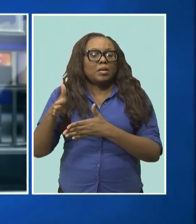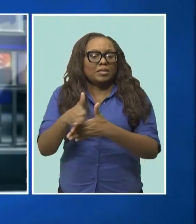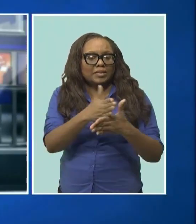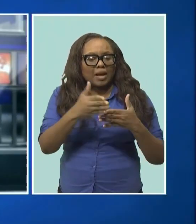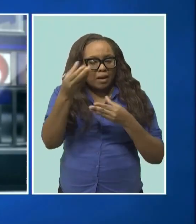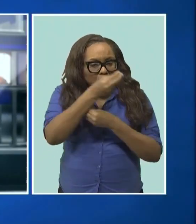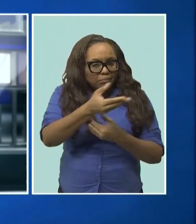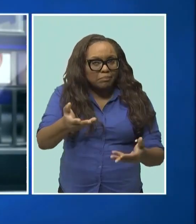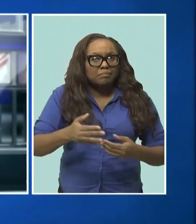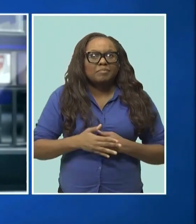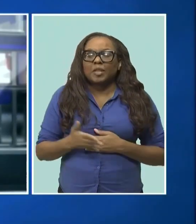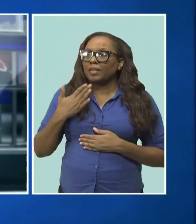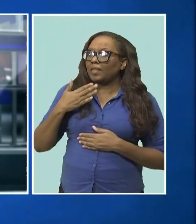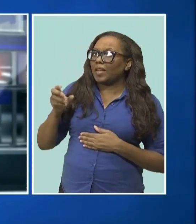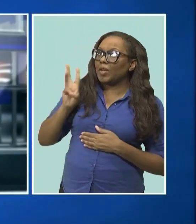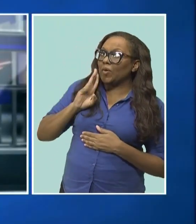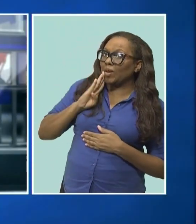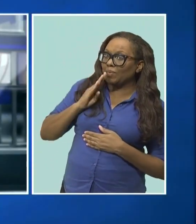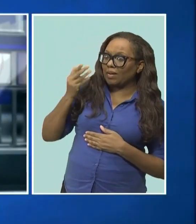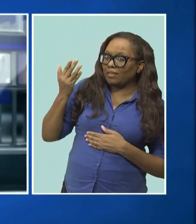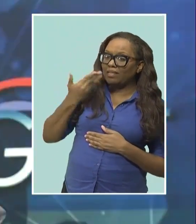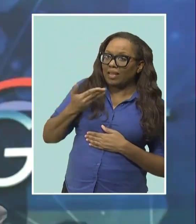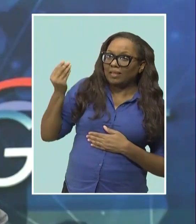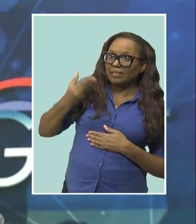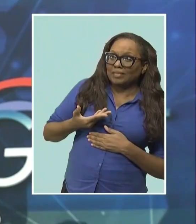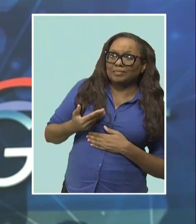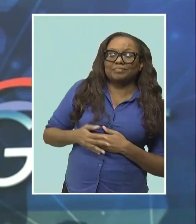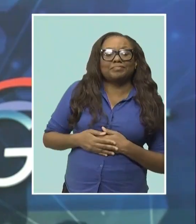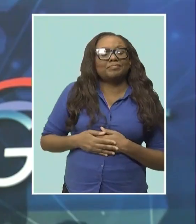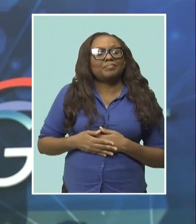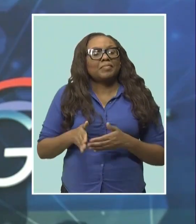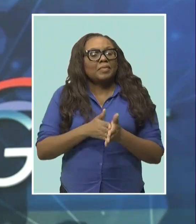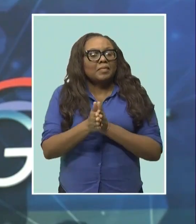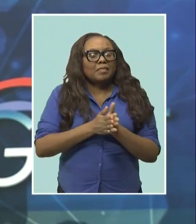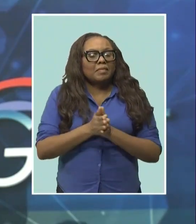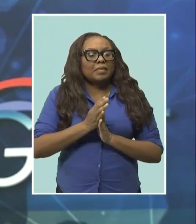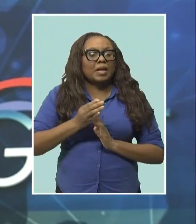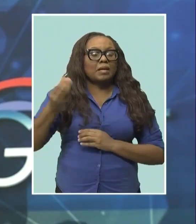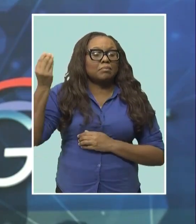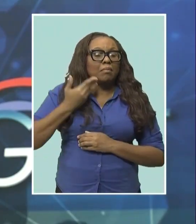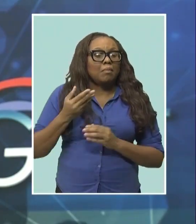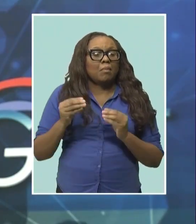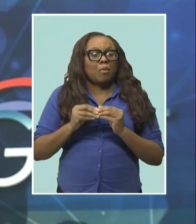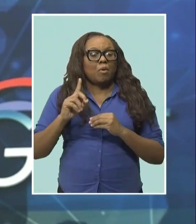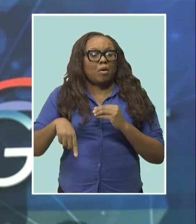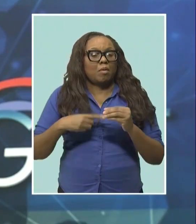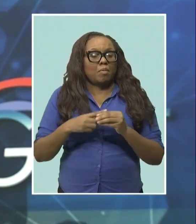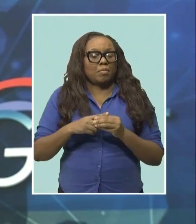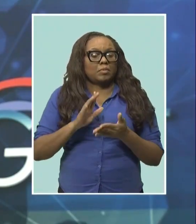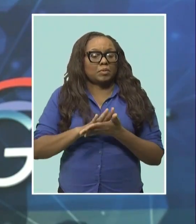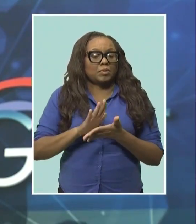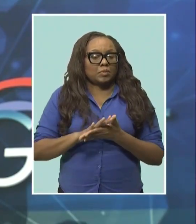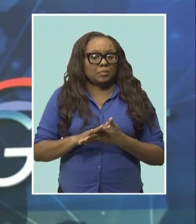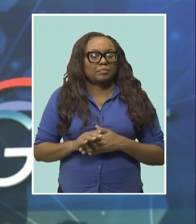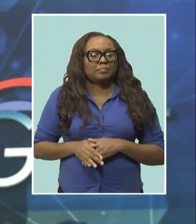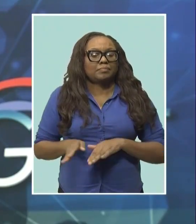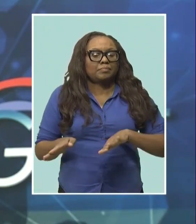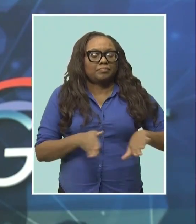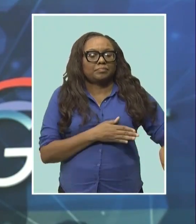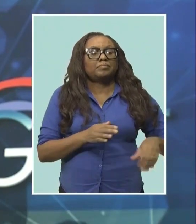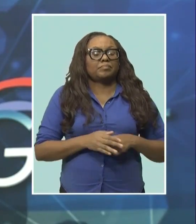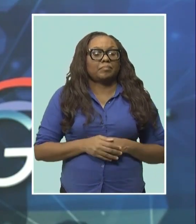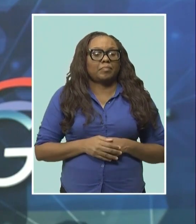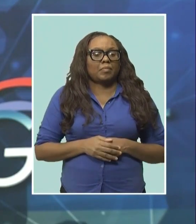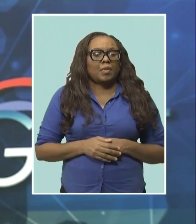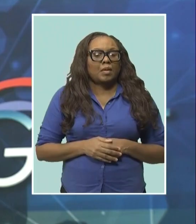Well, thank you, Wendy, for the update there. We look forward to hearing more details about this dental school. Well, we're getting some breaking news.